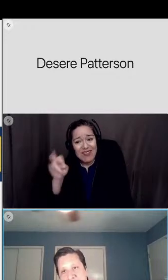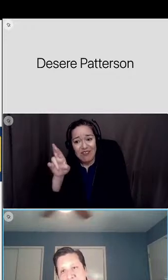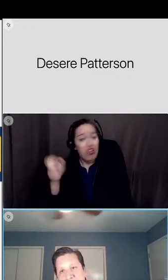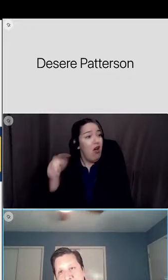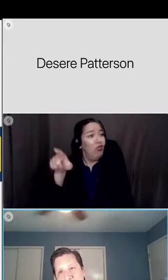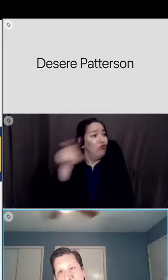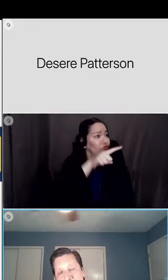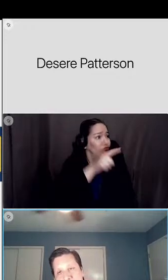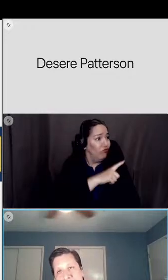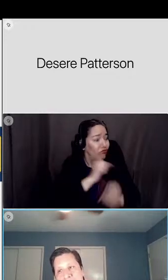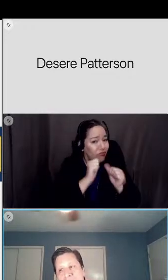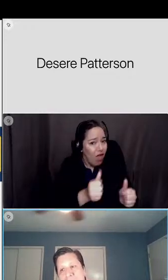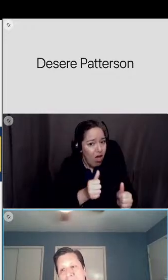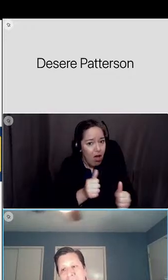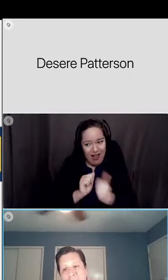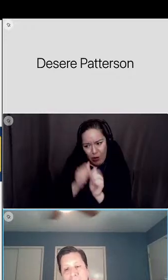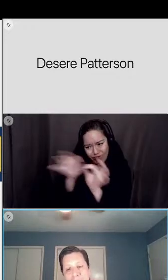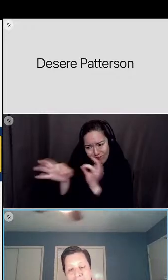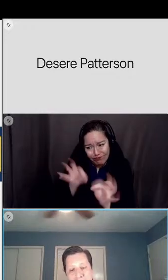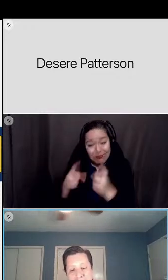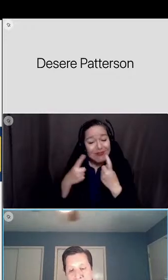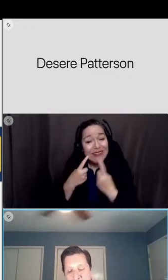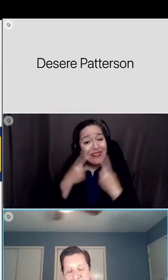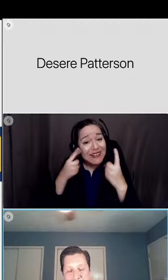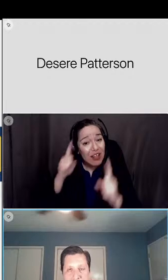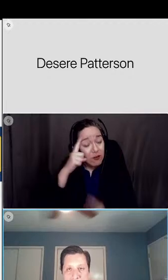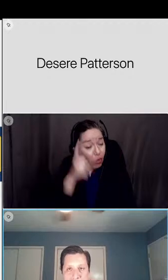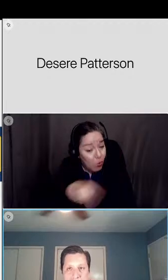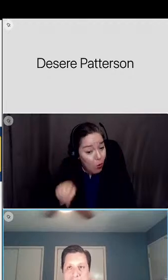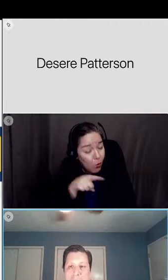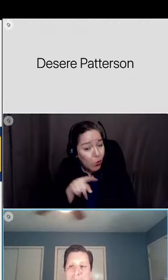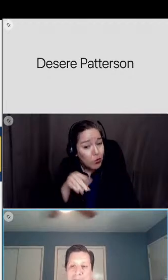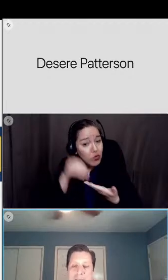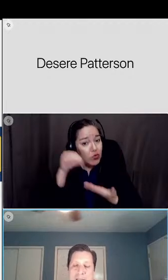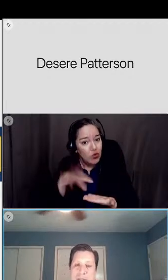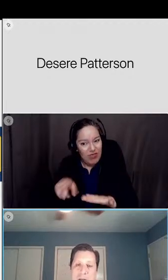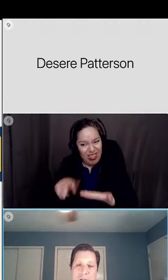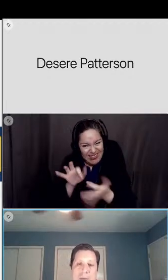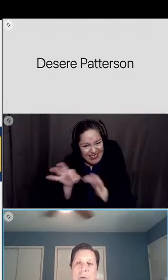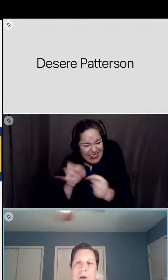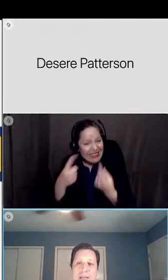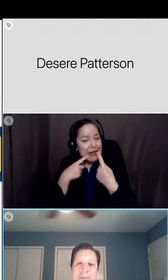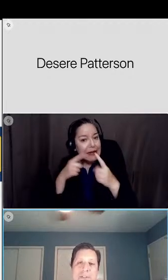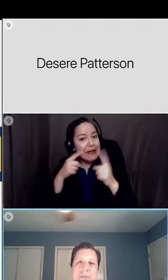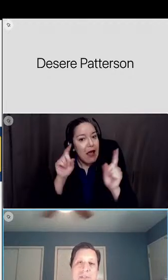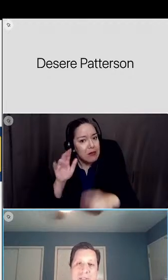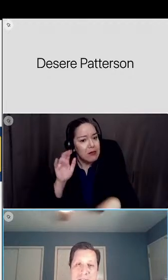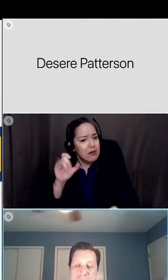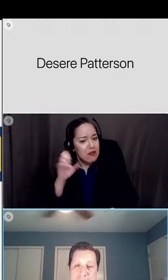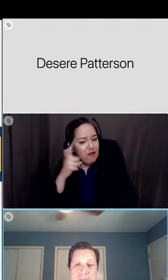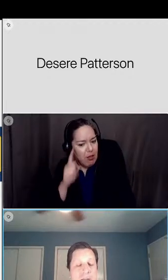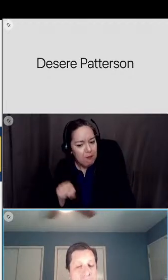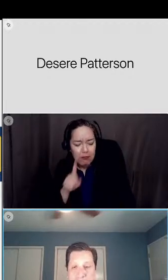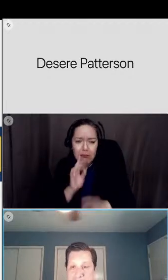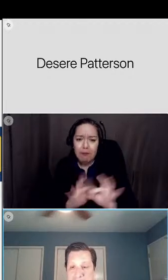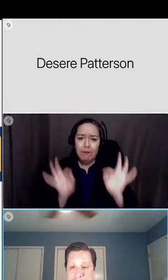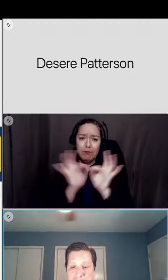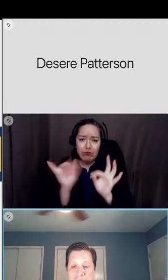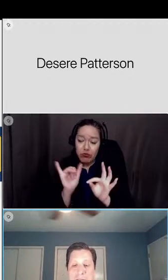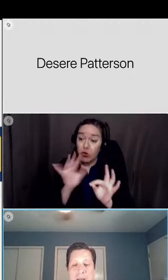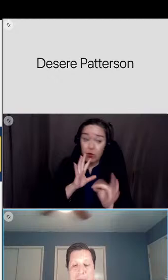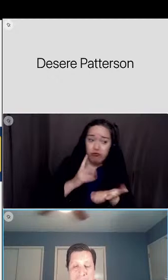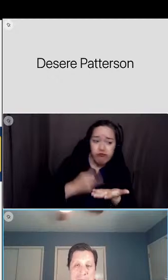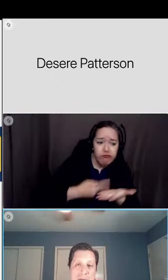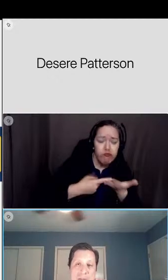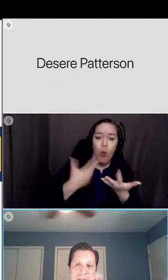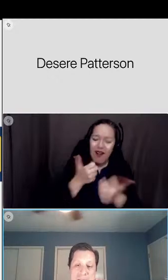how we define success for those students um is going to be incredibly important as well because we talk about wanting every student to succeed which is